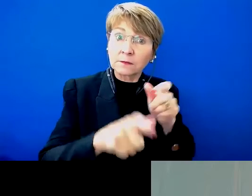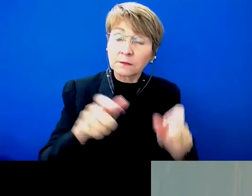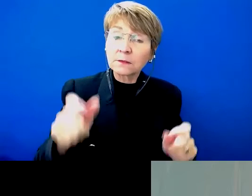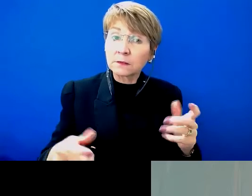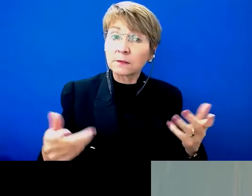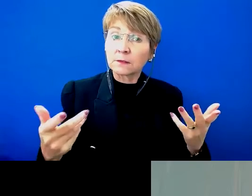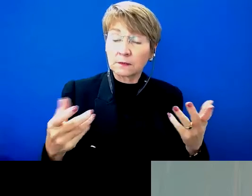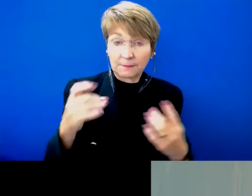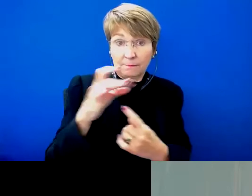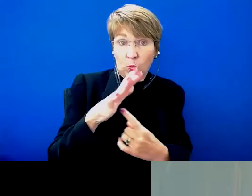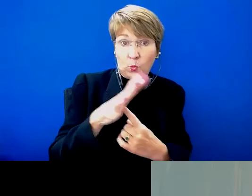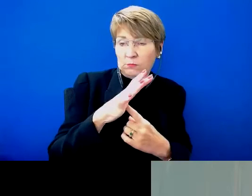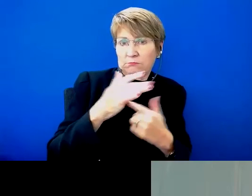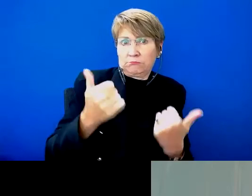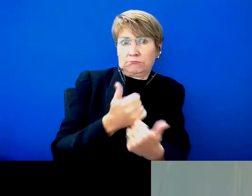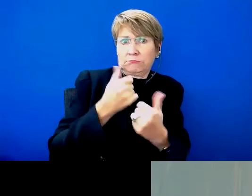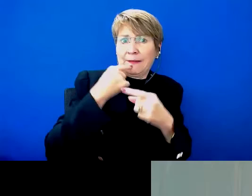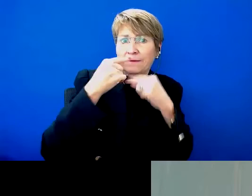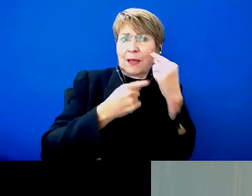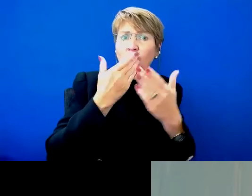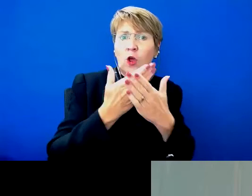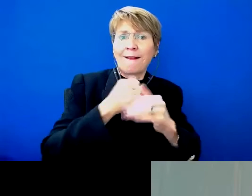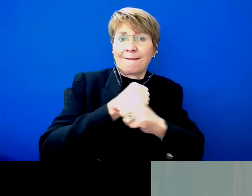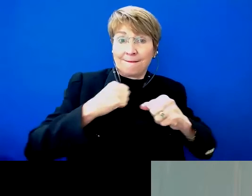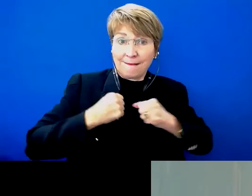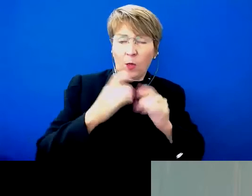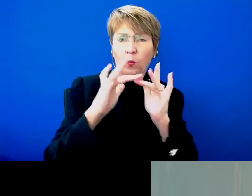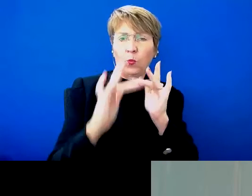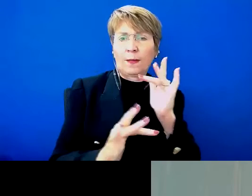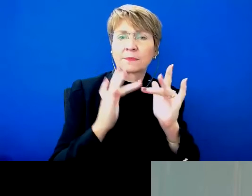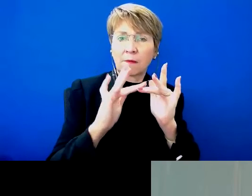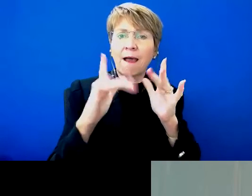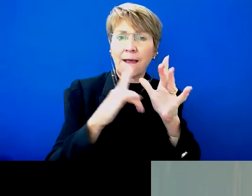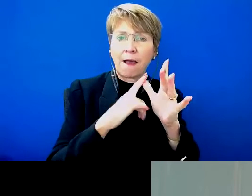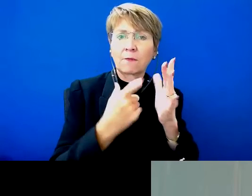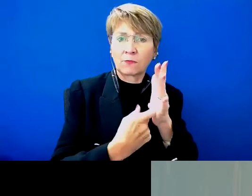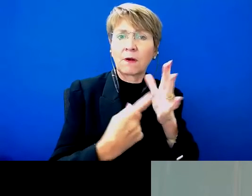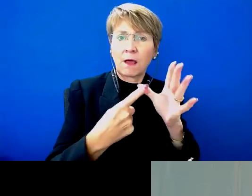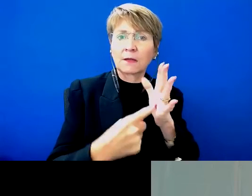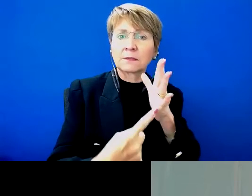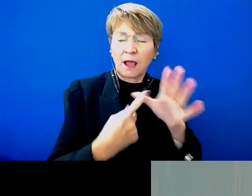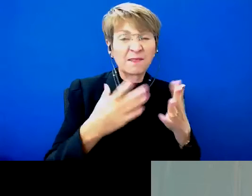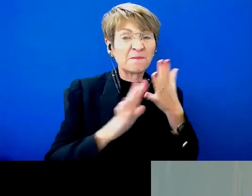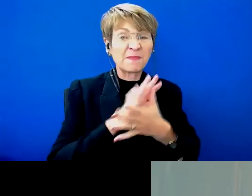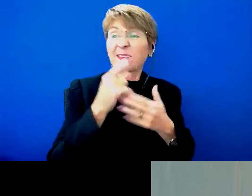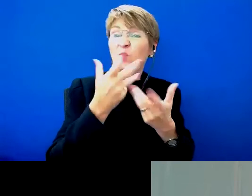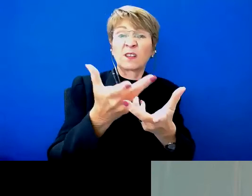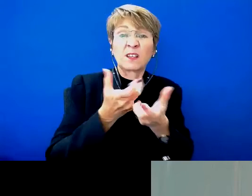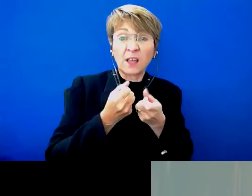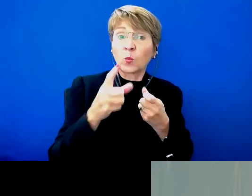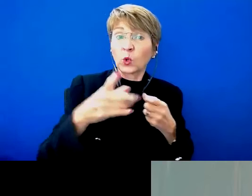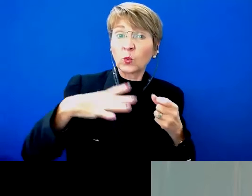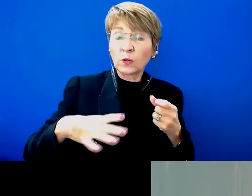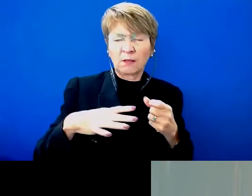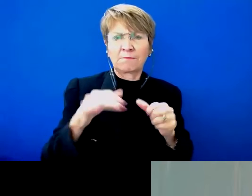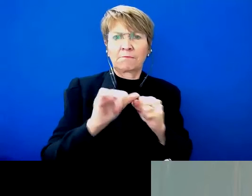fact sheet on that on the Arata website, really does mean that people can get better health outcomes, which